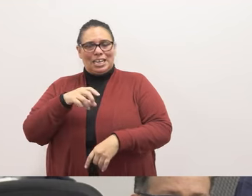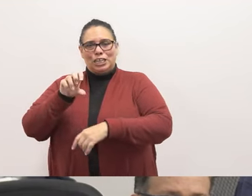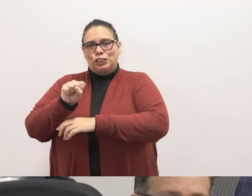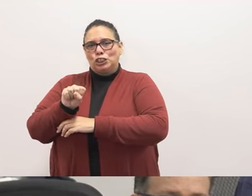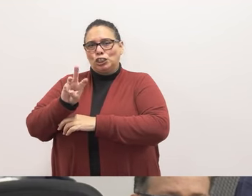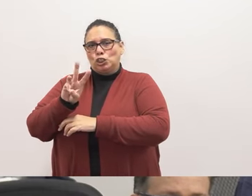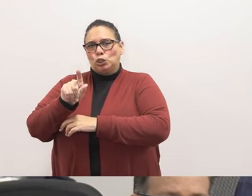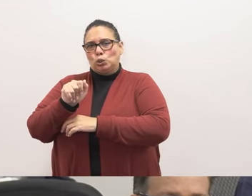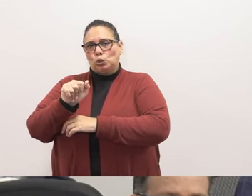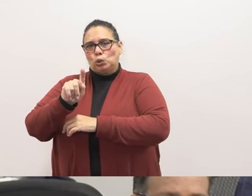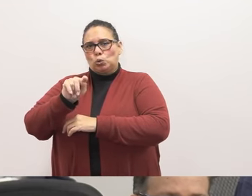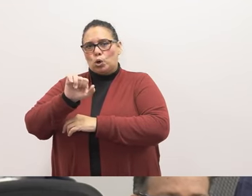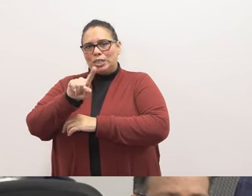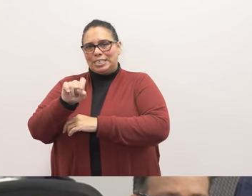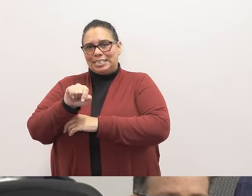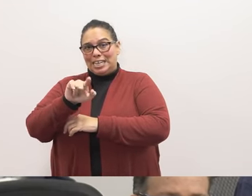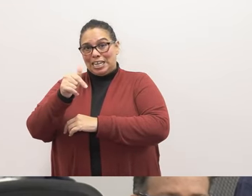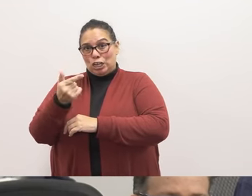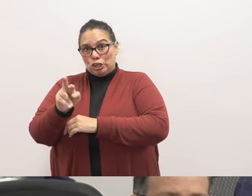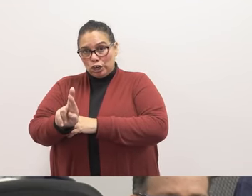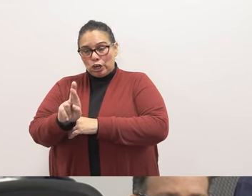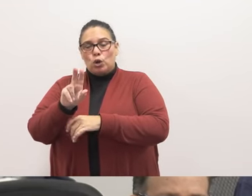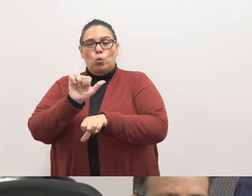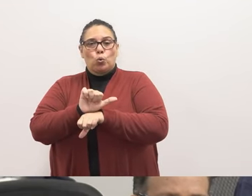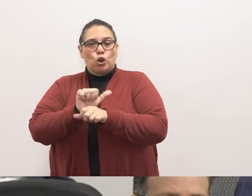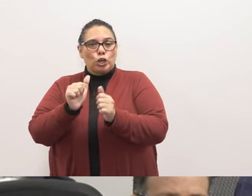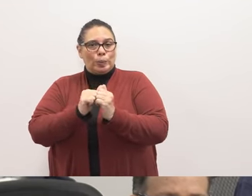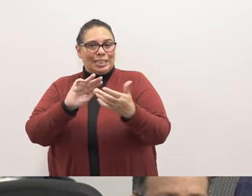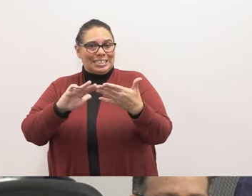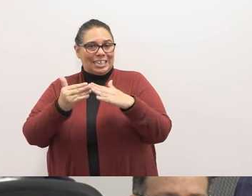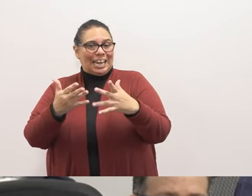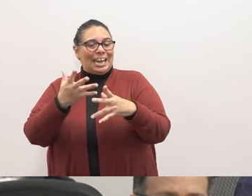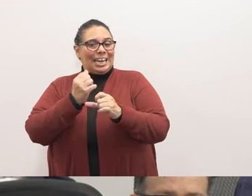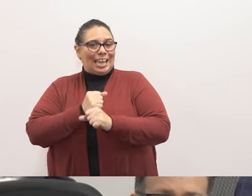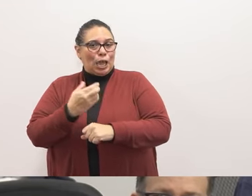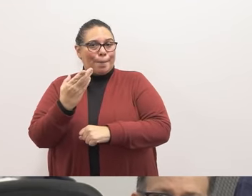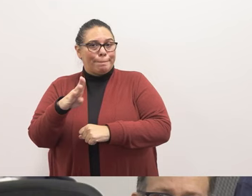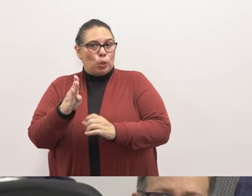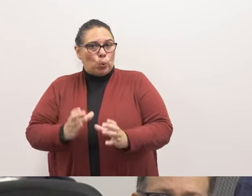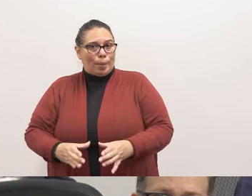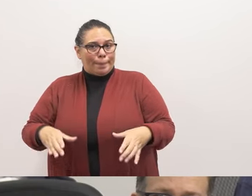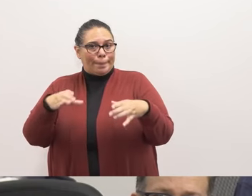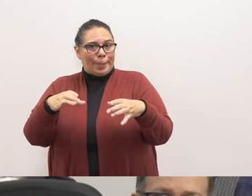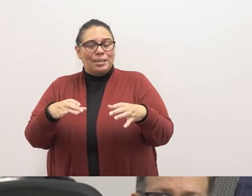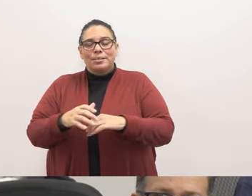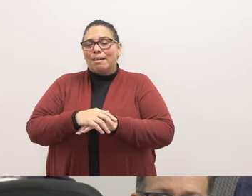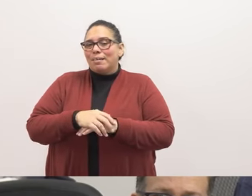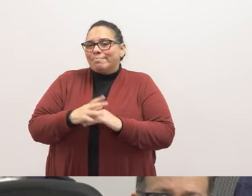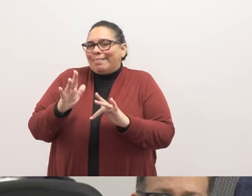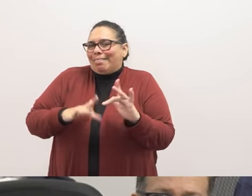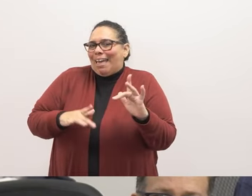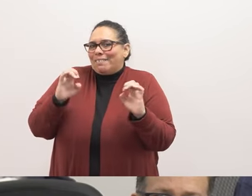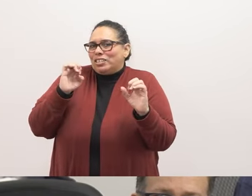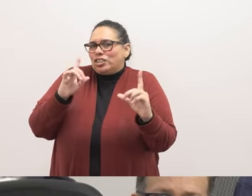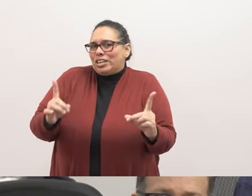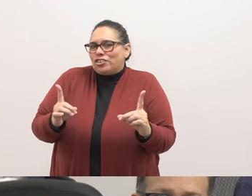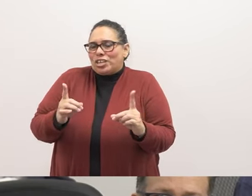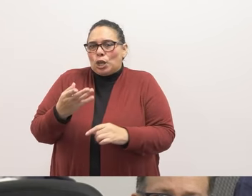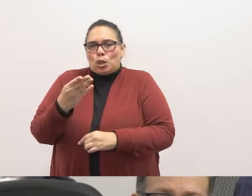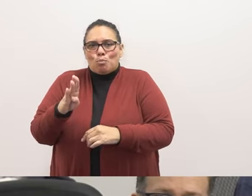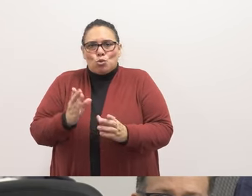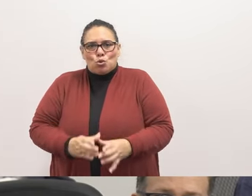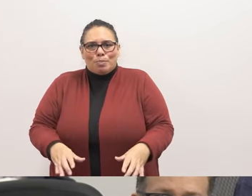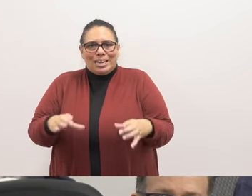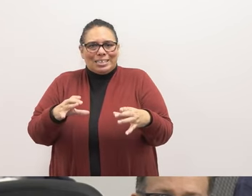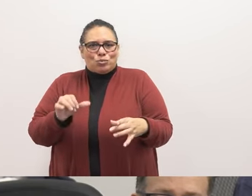Think Green team, worked with the city in order to get blue bins. But then, because of lack of education, the blue bins weren't treated well. In addition,